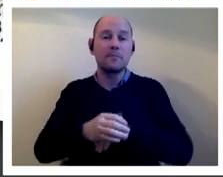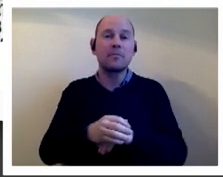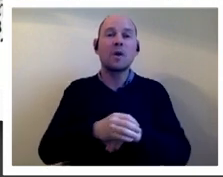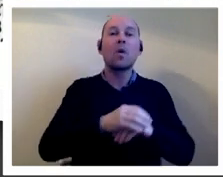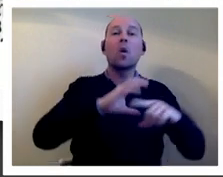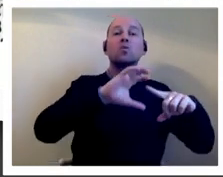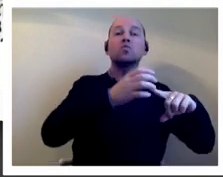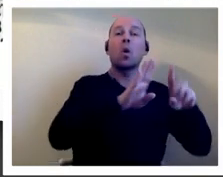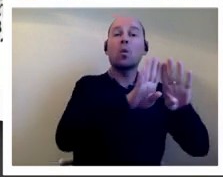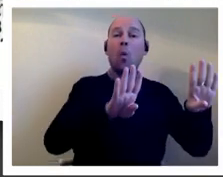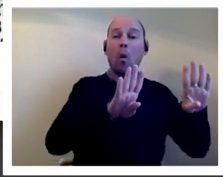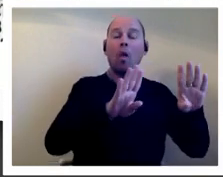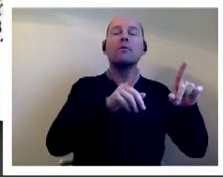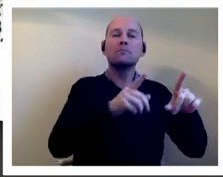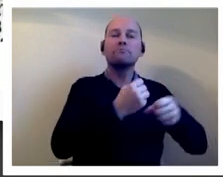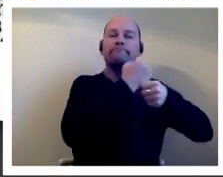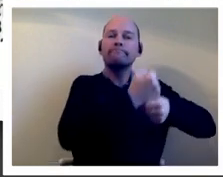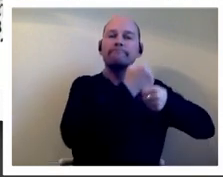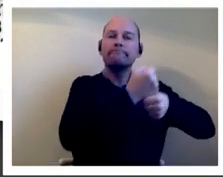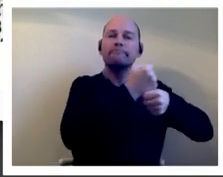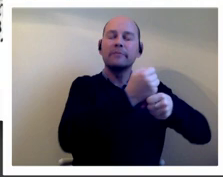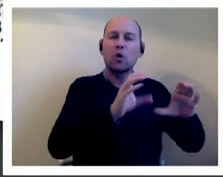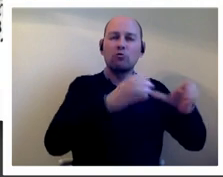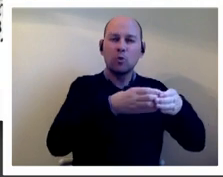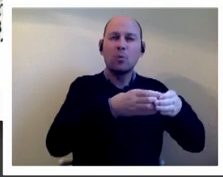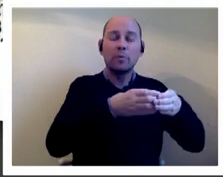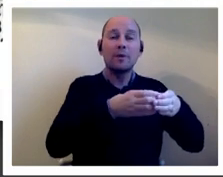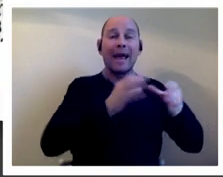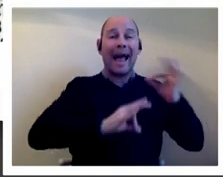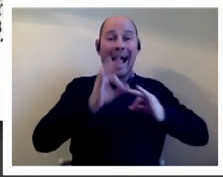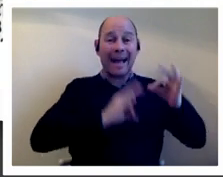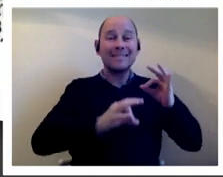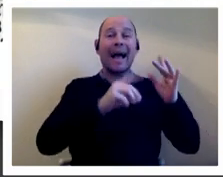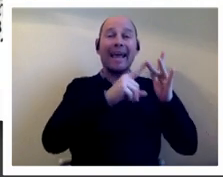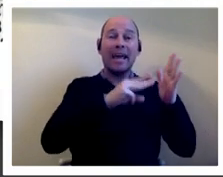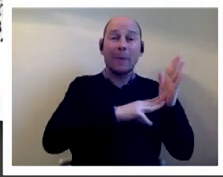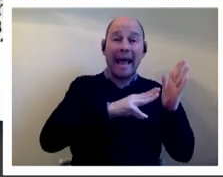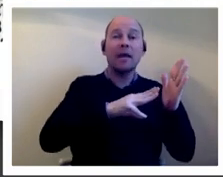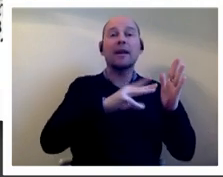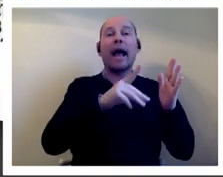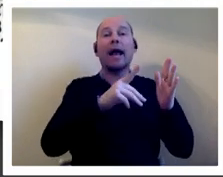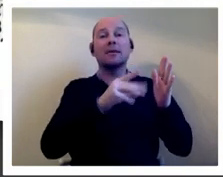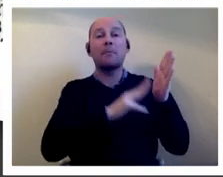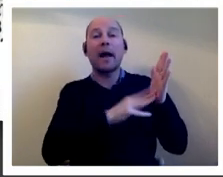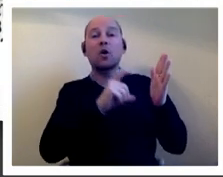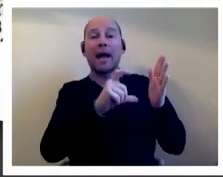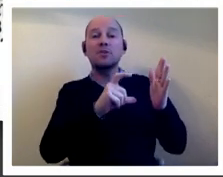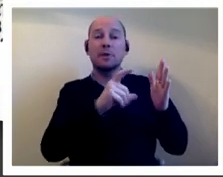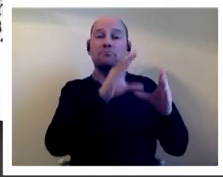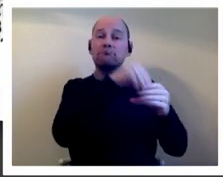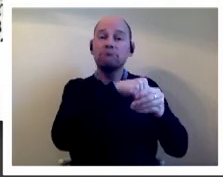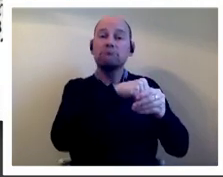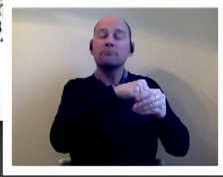which was a lobbying group which had the actors ian mckellen and michael cashman as key members now they advocated